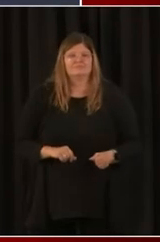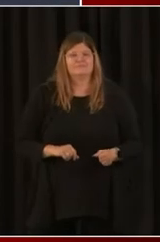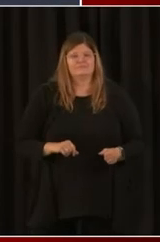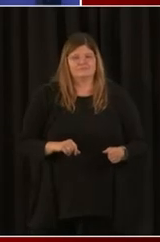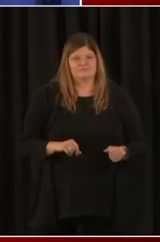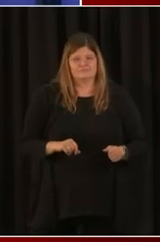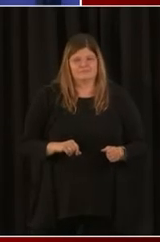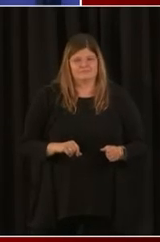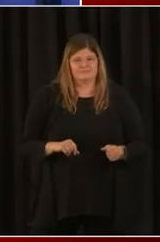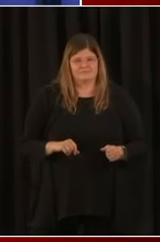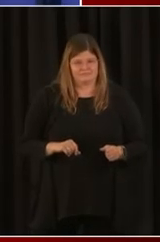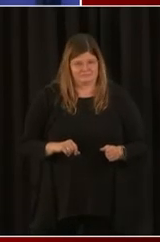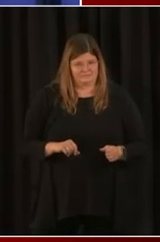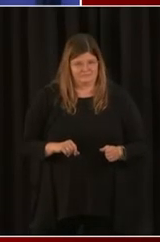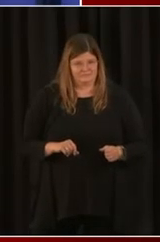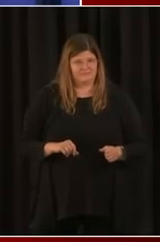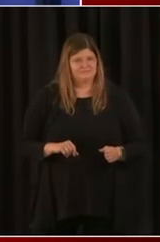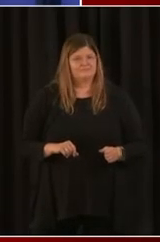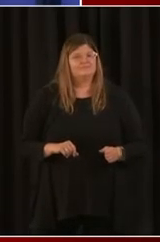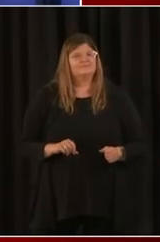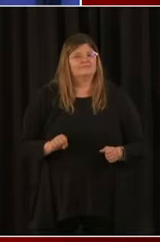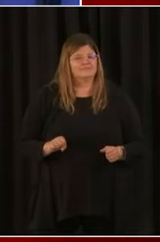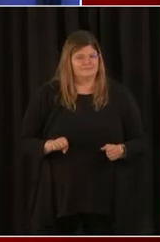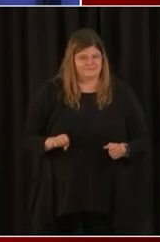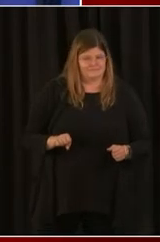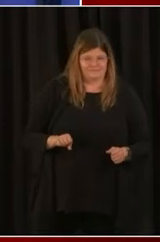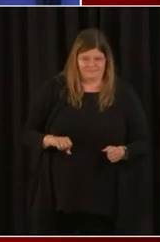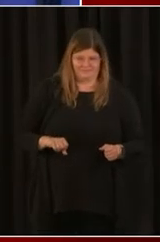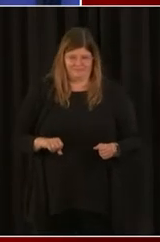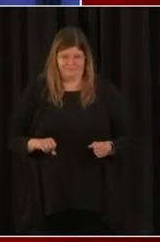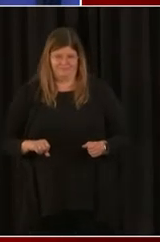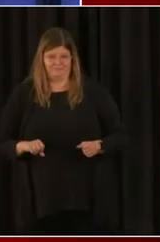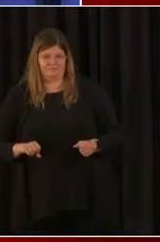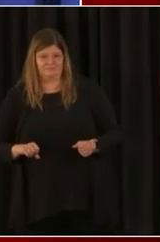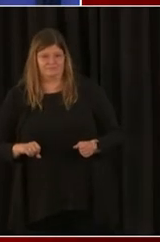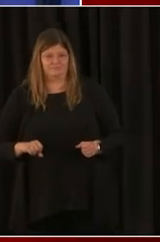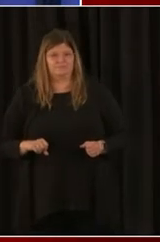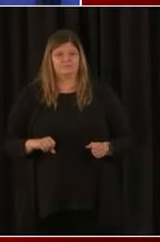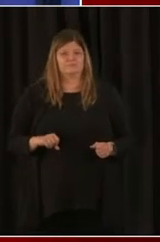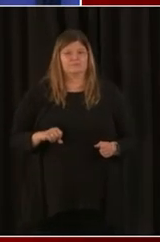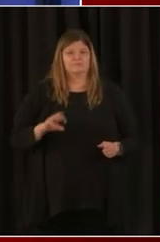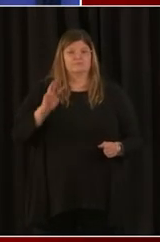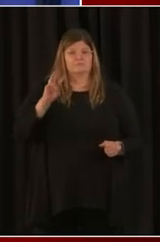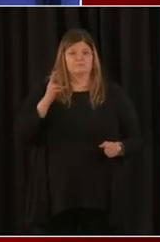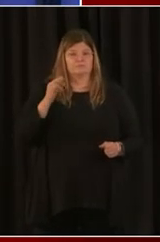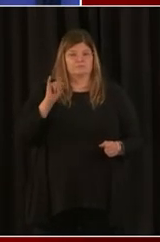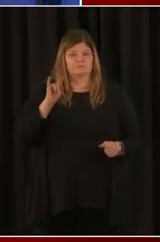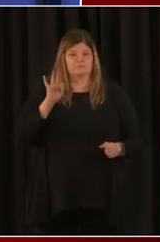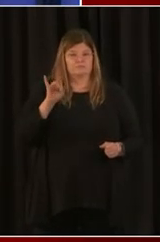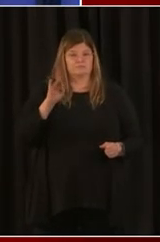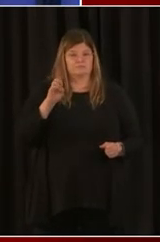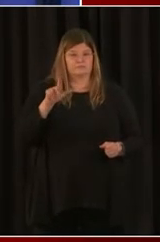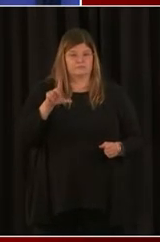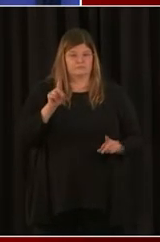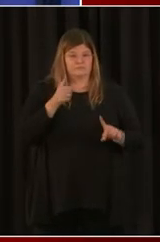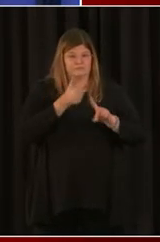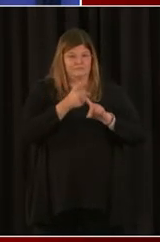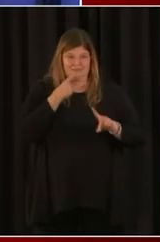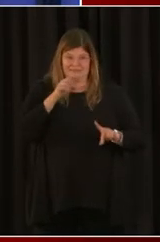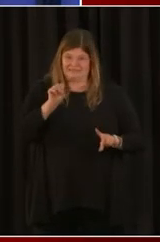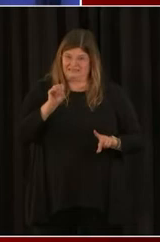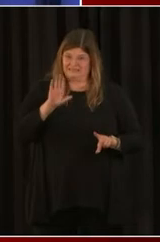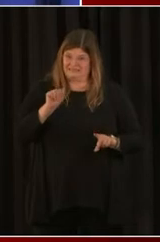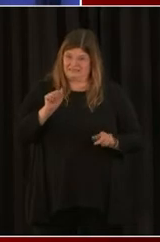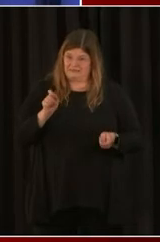resources that some things were changing. I mean, the SBA really built this airplane in the air. And I heard from some businesses who,